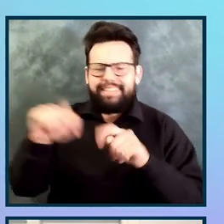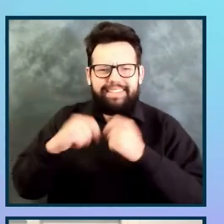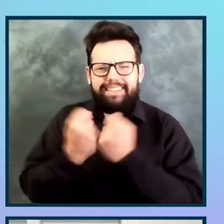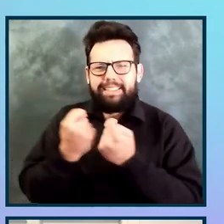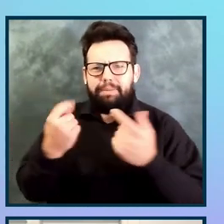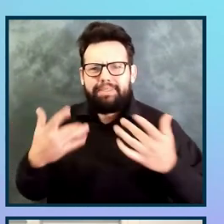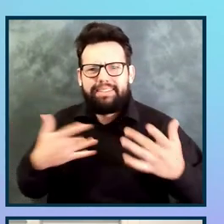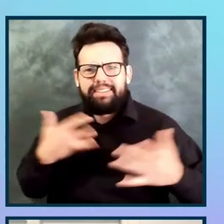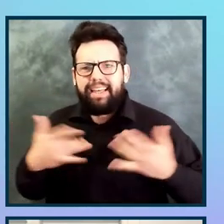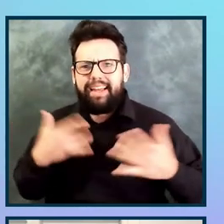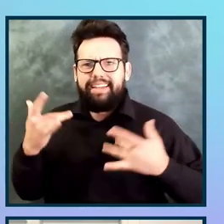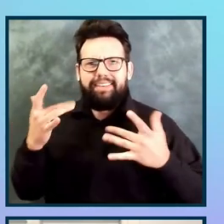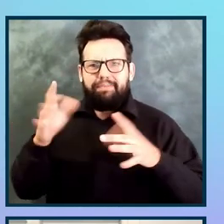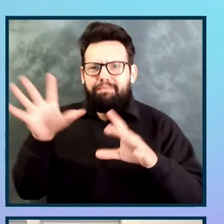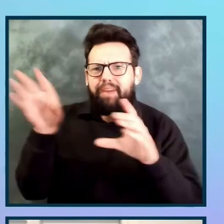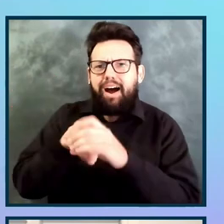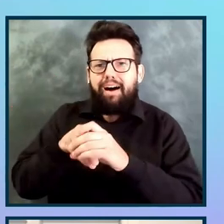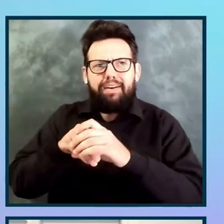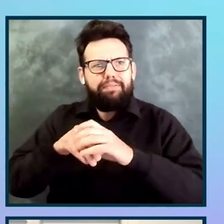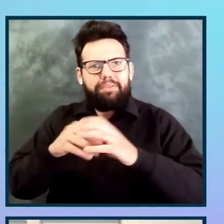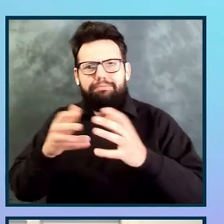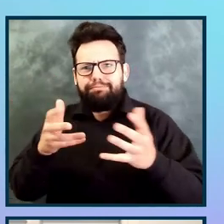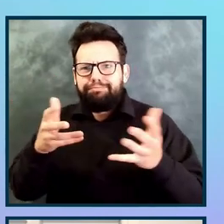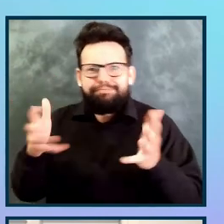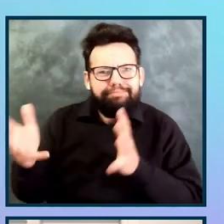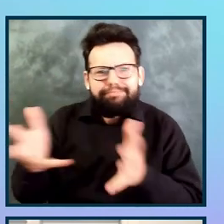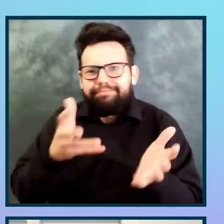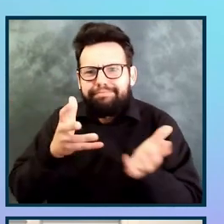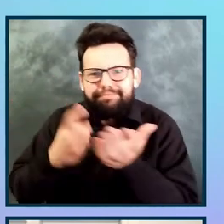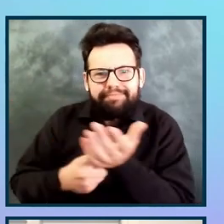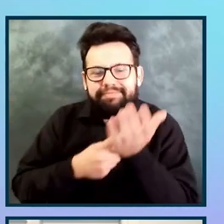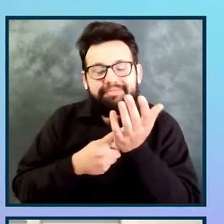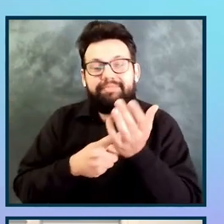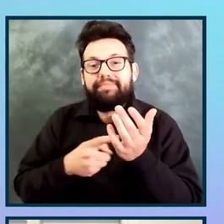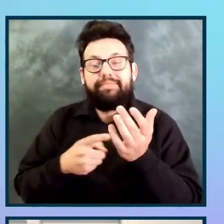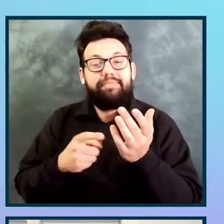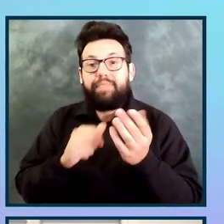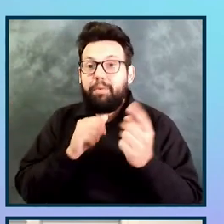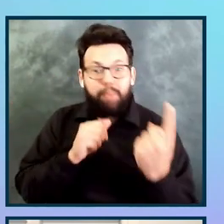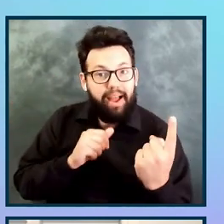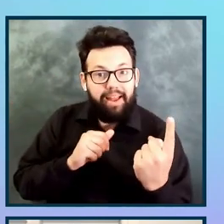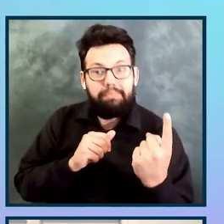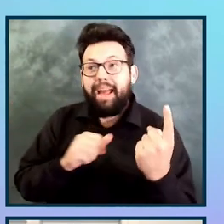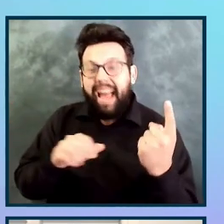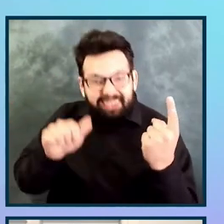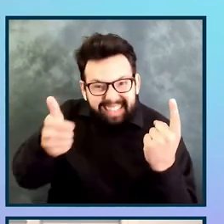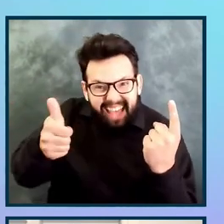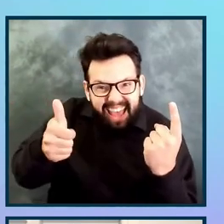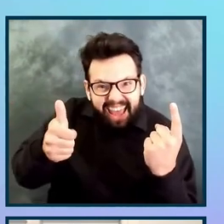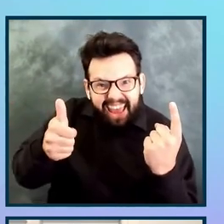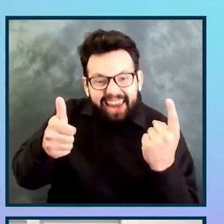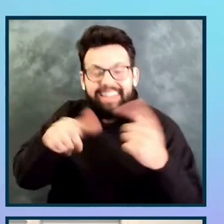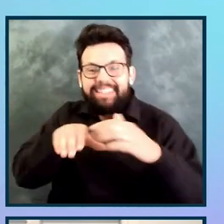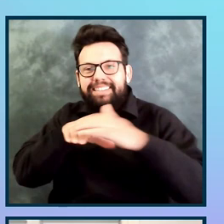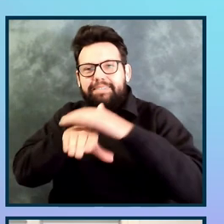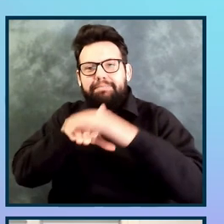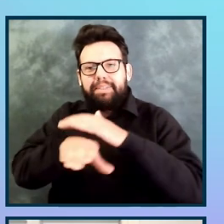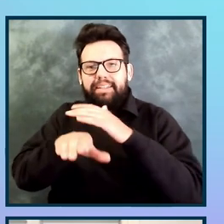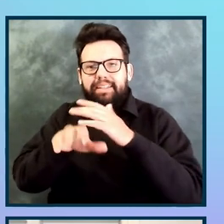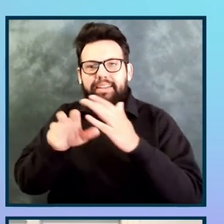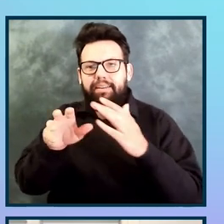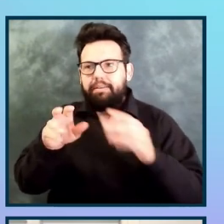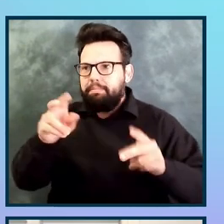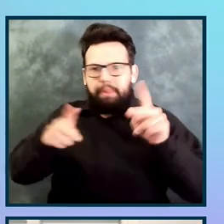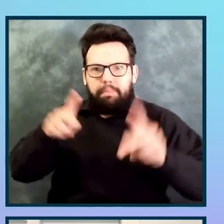very enthusiastic, and we had actually not one but ten accessibility champions across multiple teams that helped